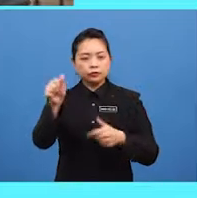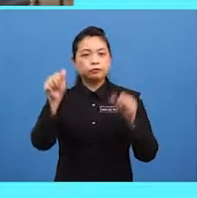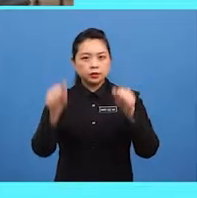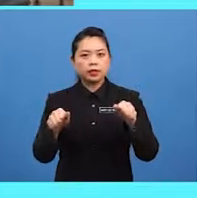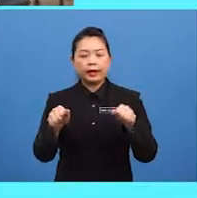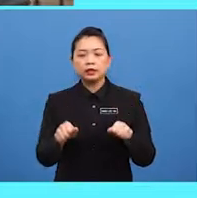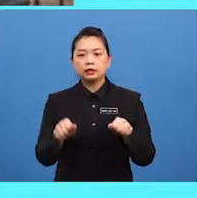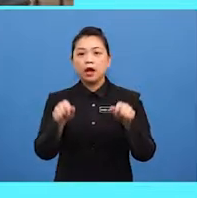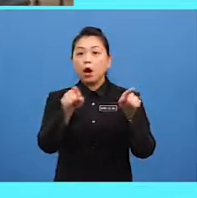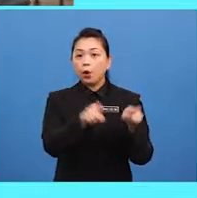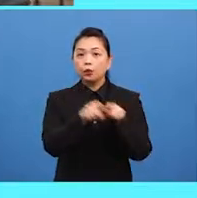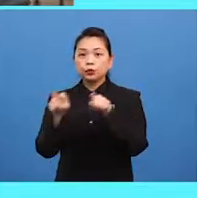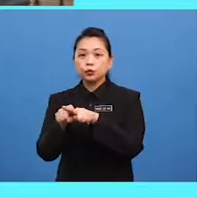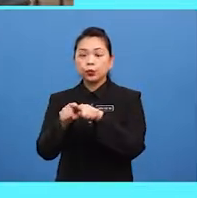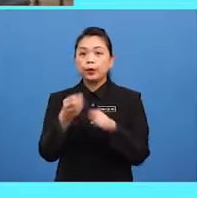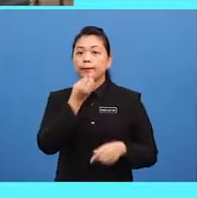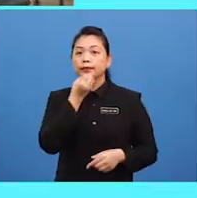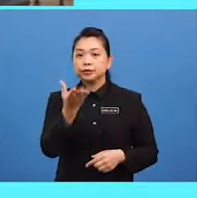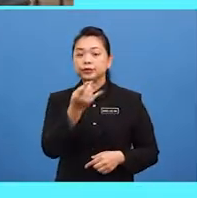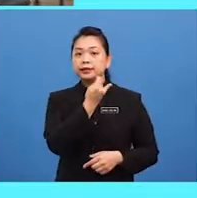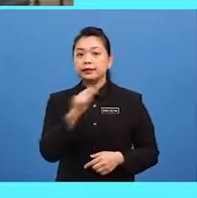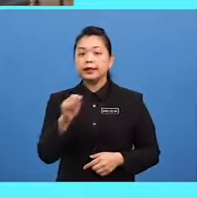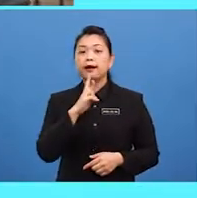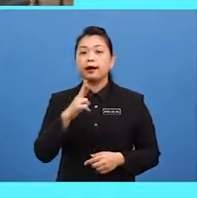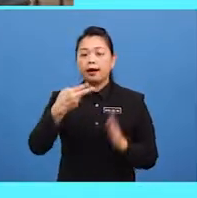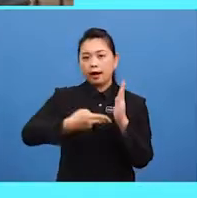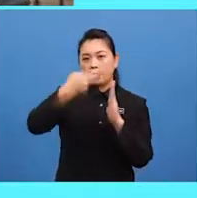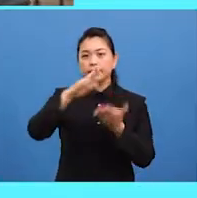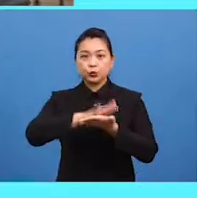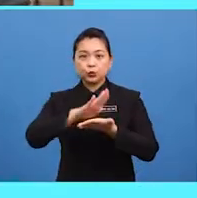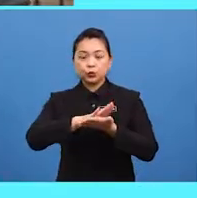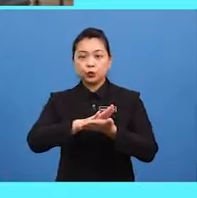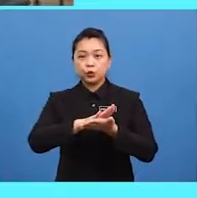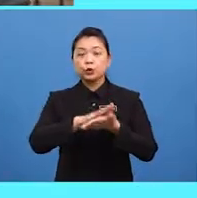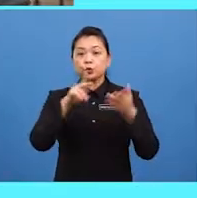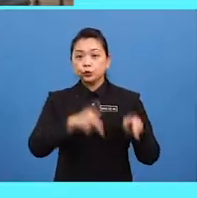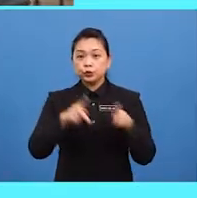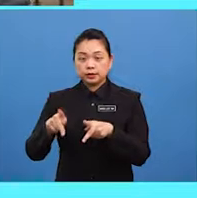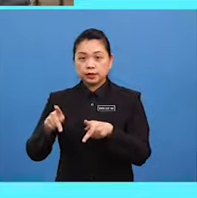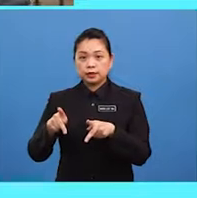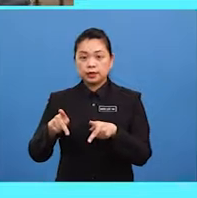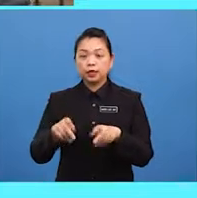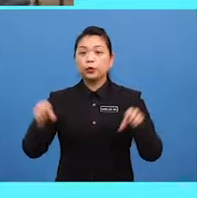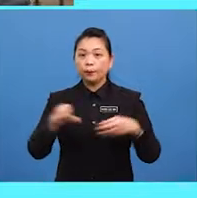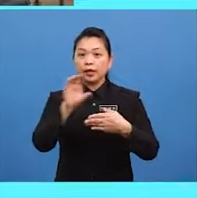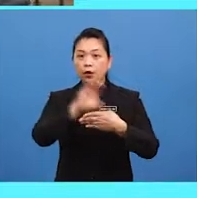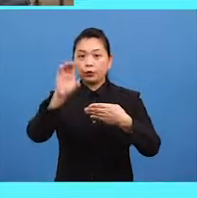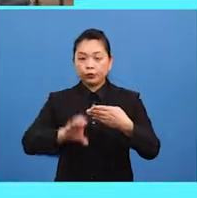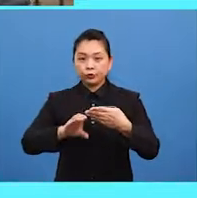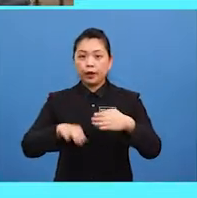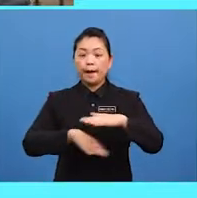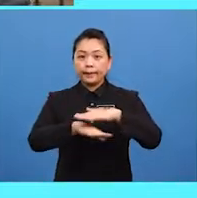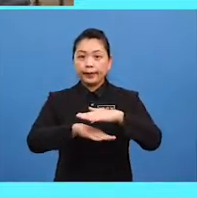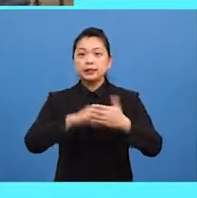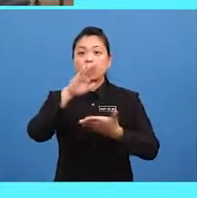mention that there are high school students and you make this conclusion based on their